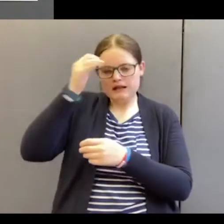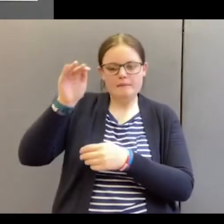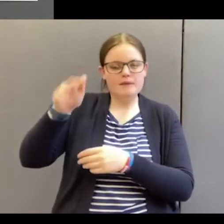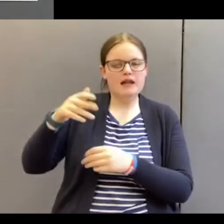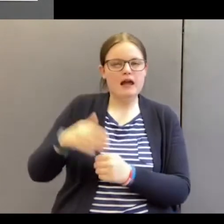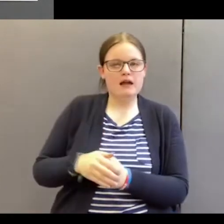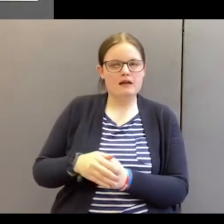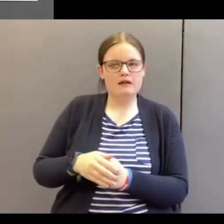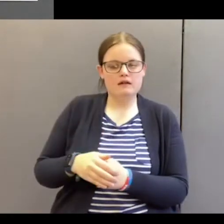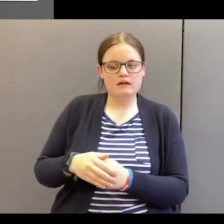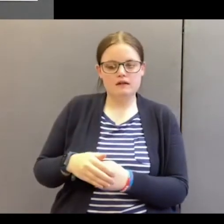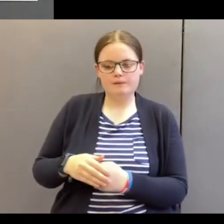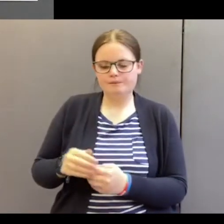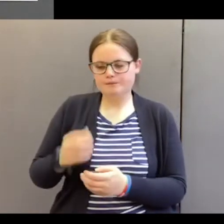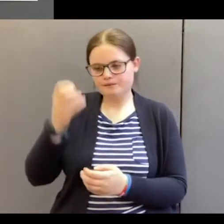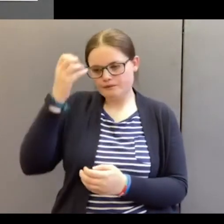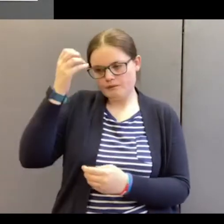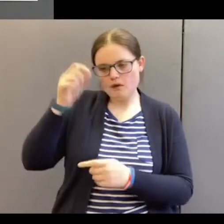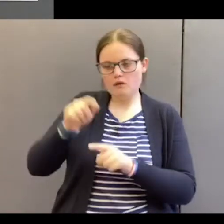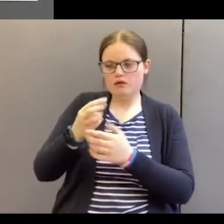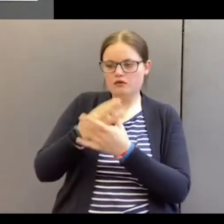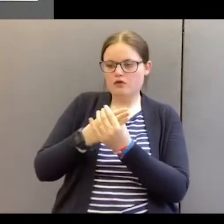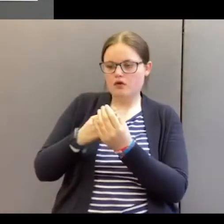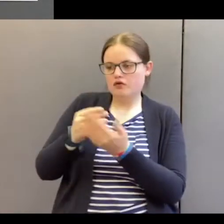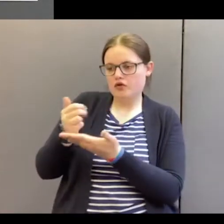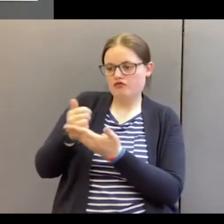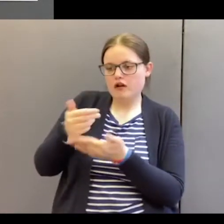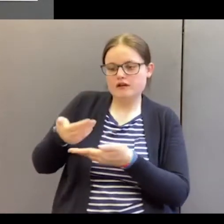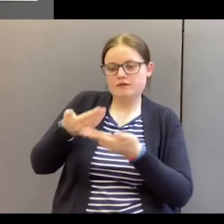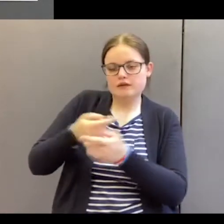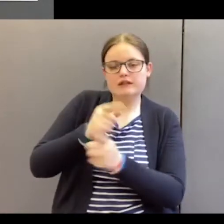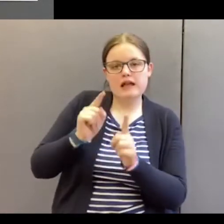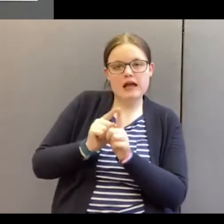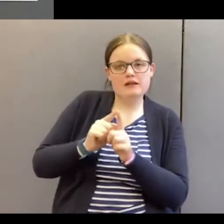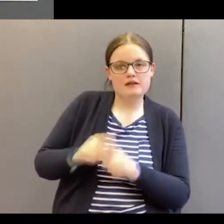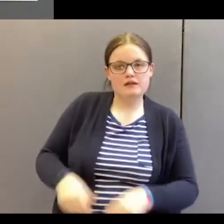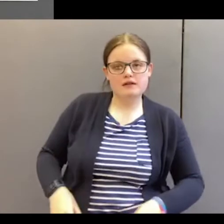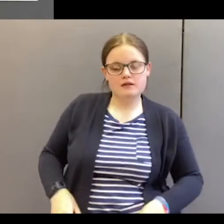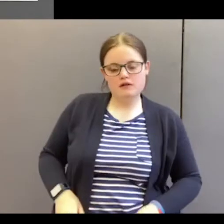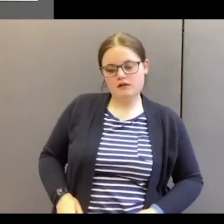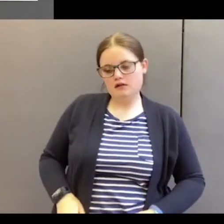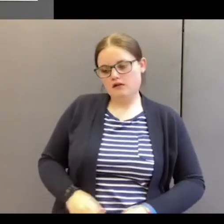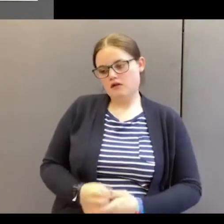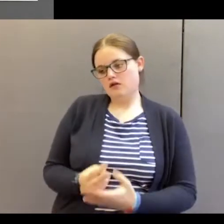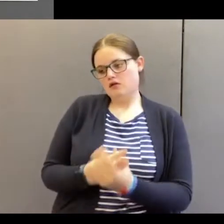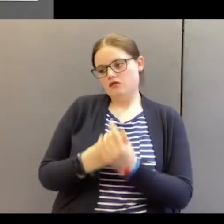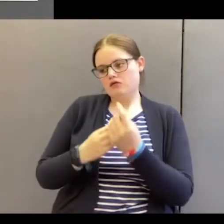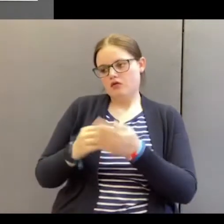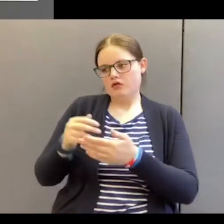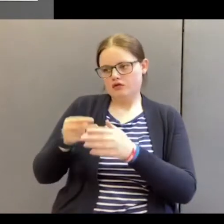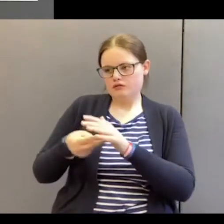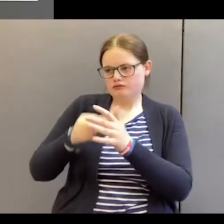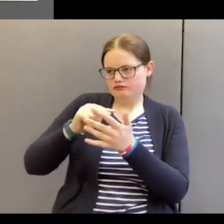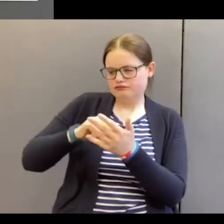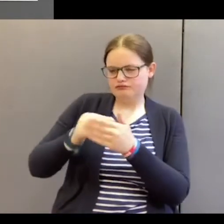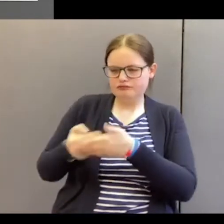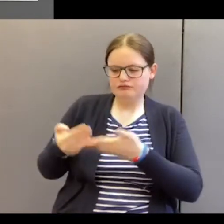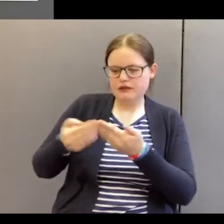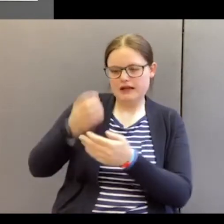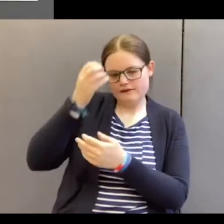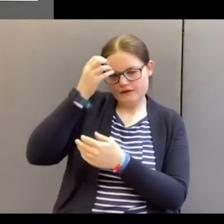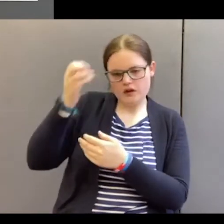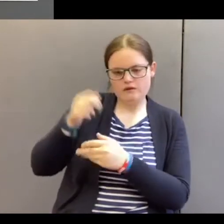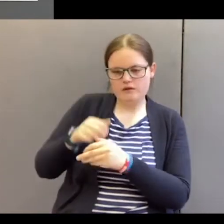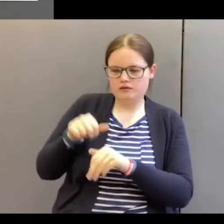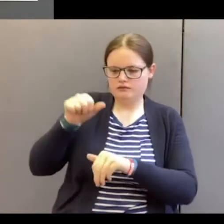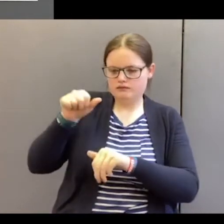And government is one of God's gracious provisions. He organised and gave government to